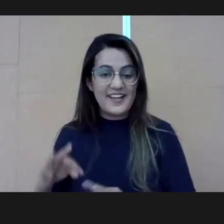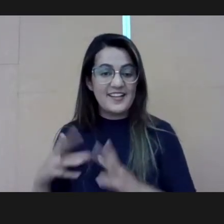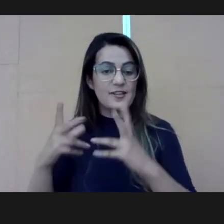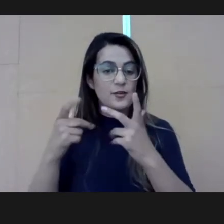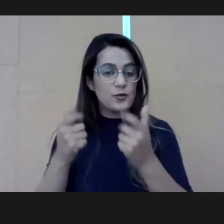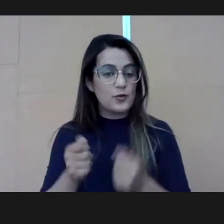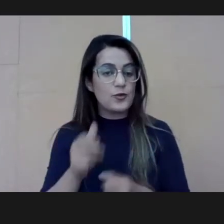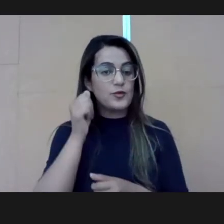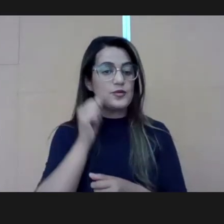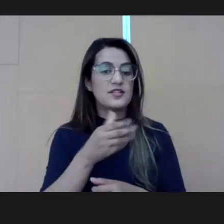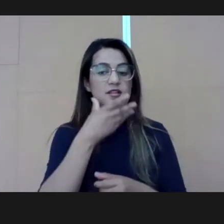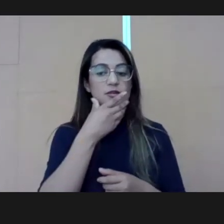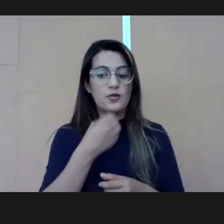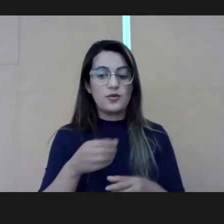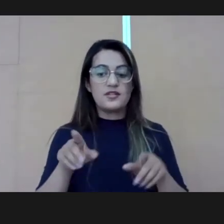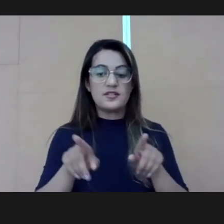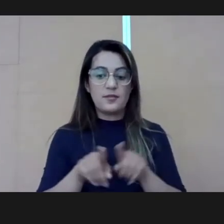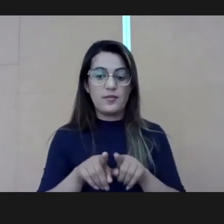everyone.